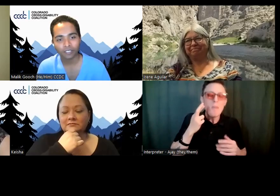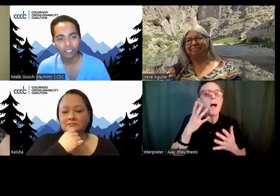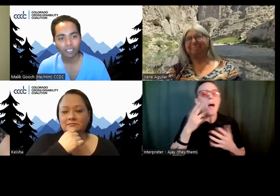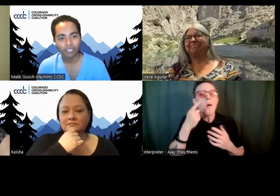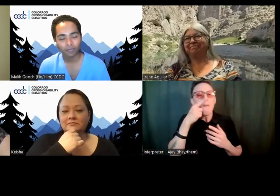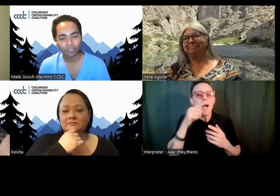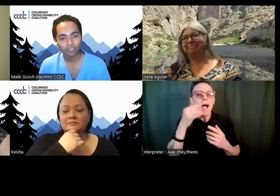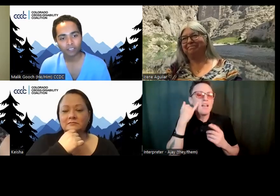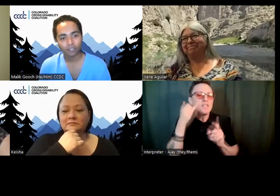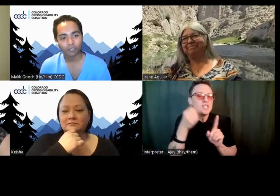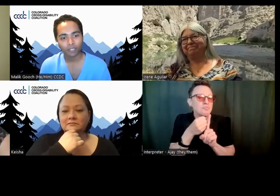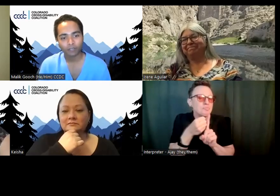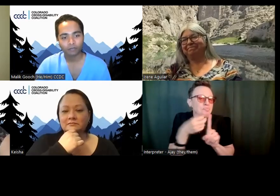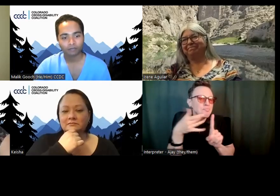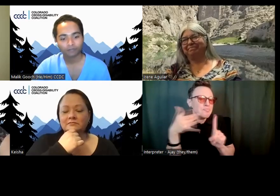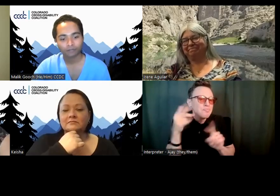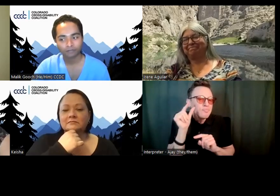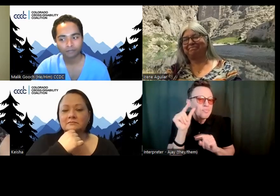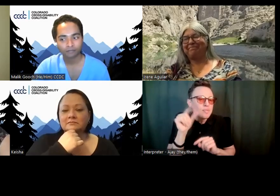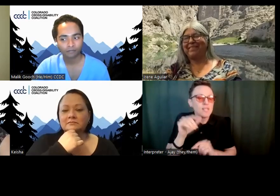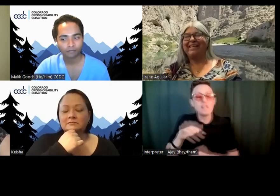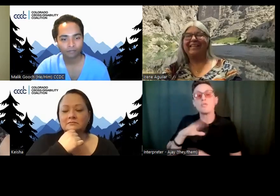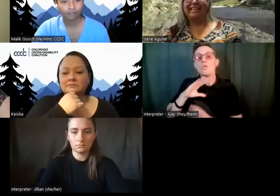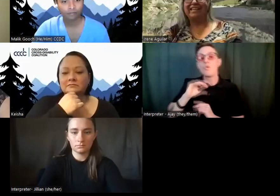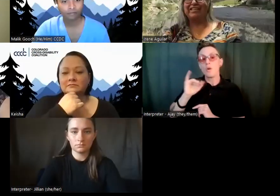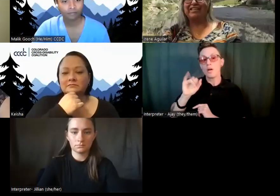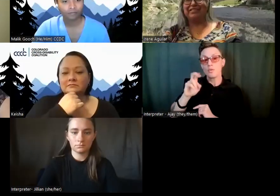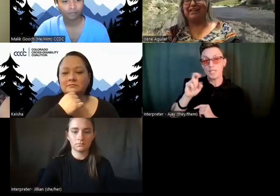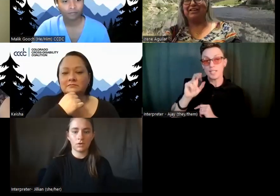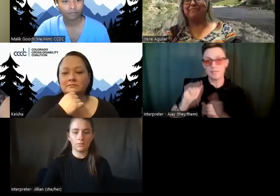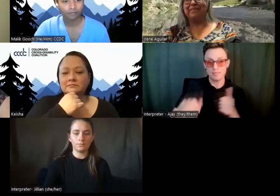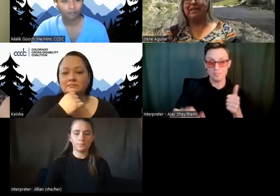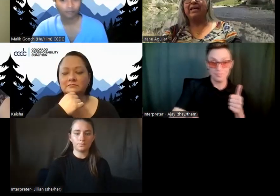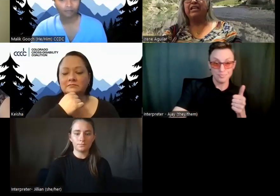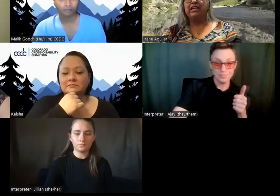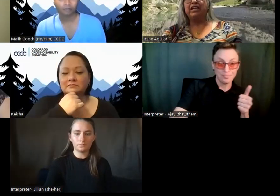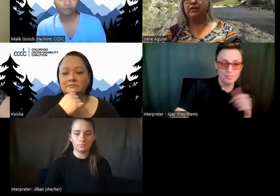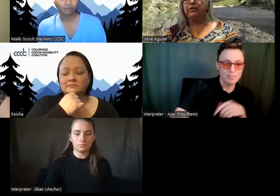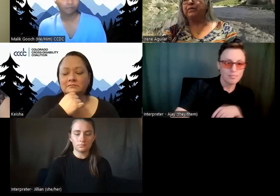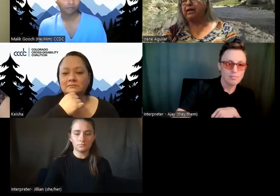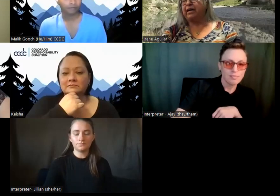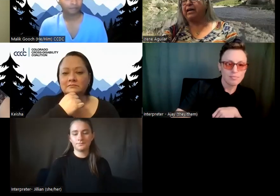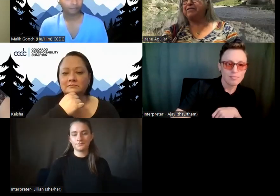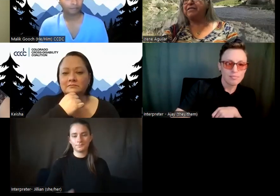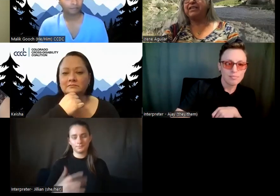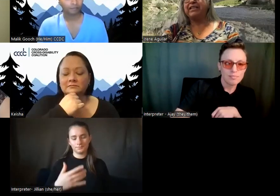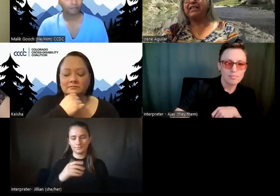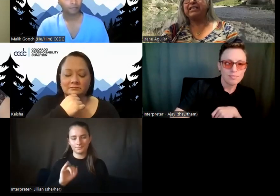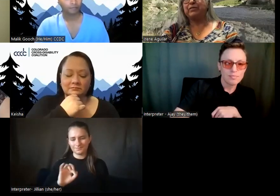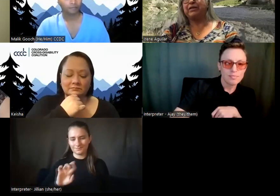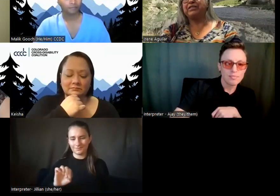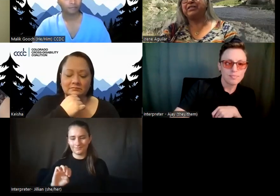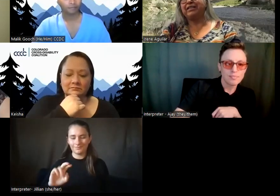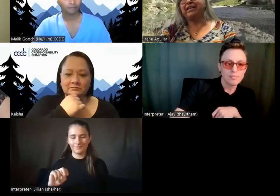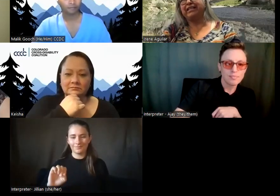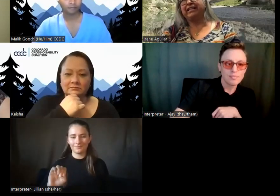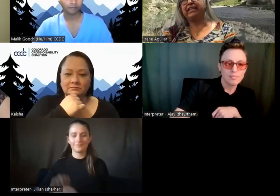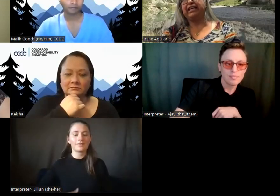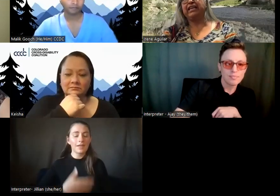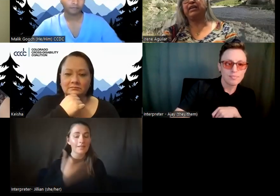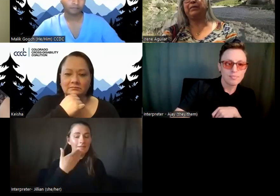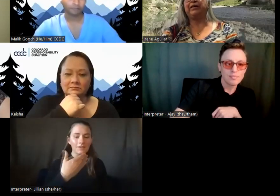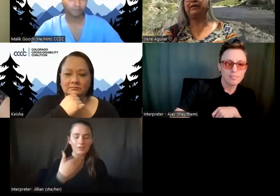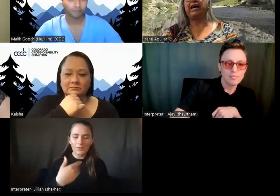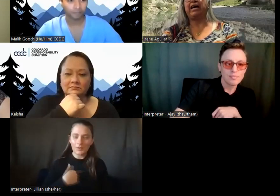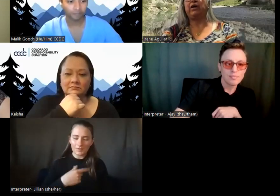bit. And I would like to start with Irene. Irene, you. Irene, know, I was looking at this question and